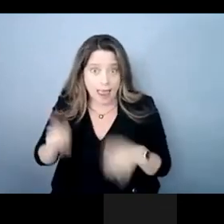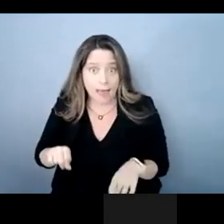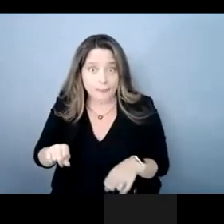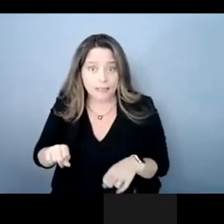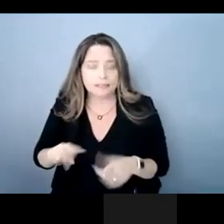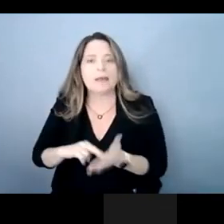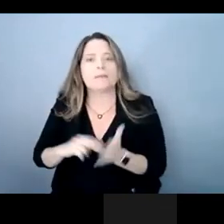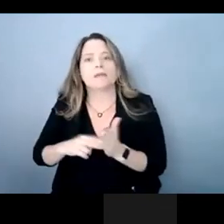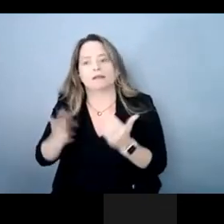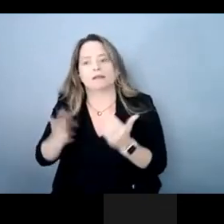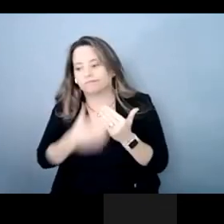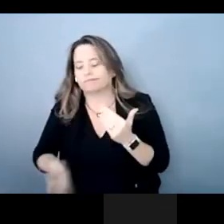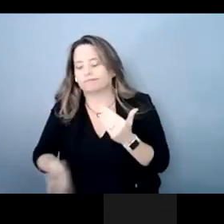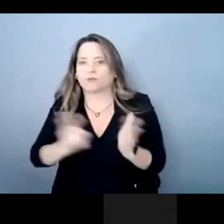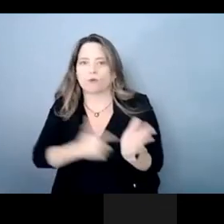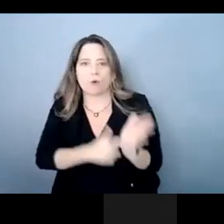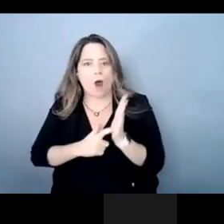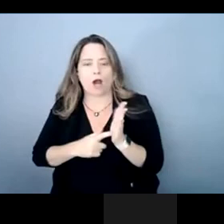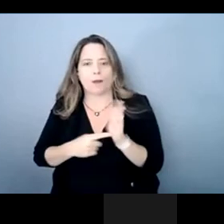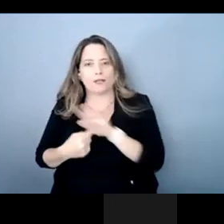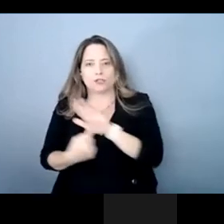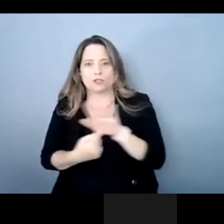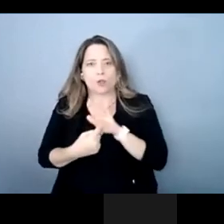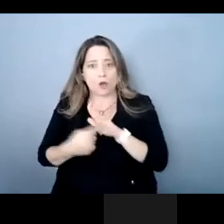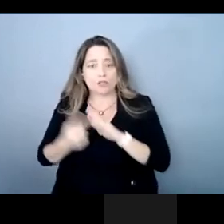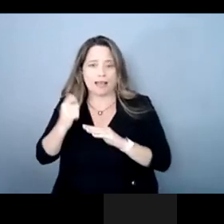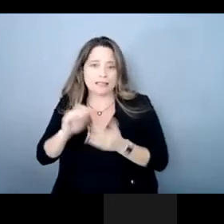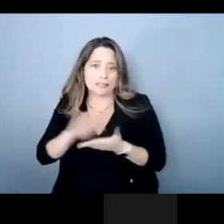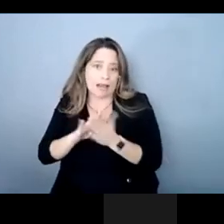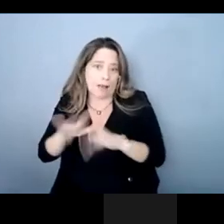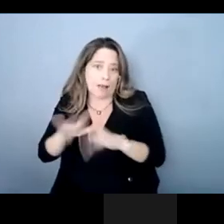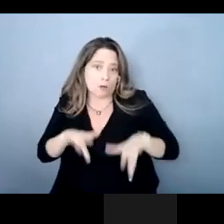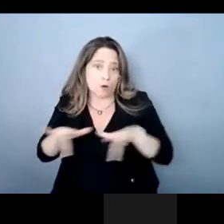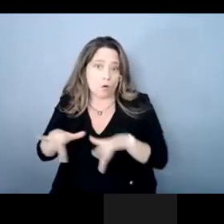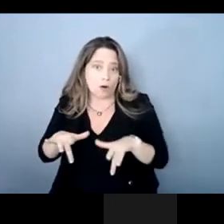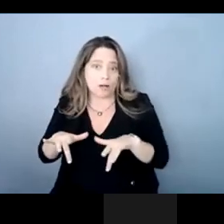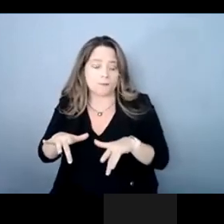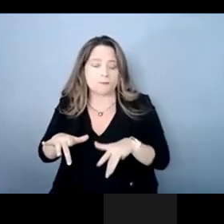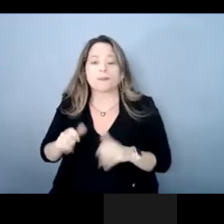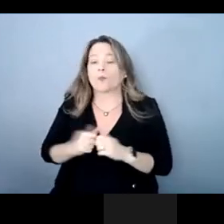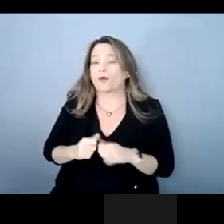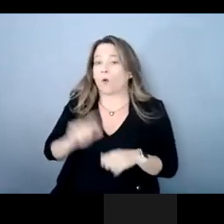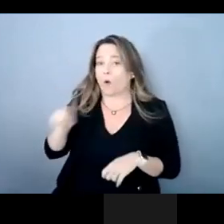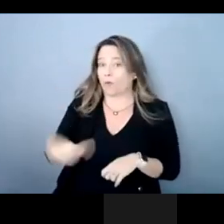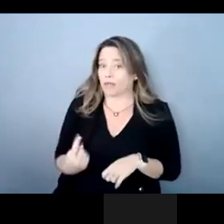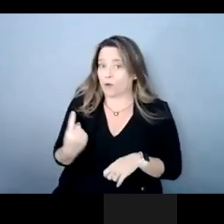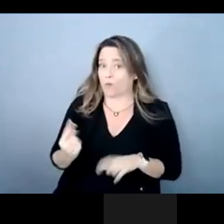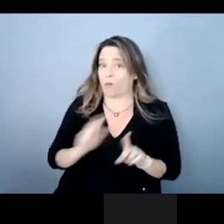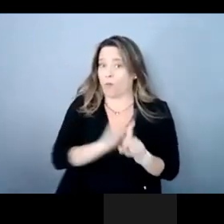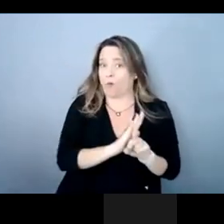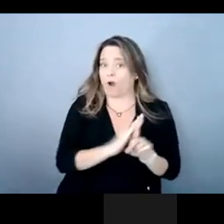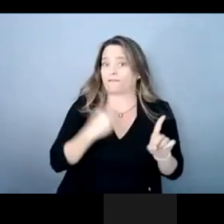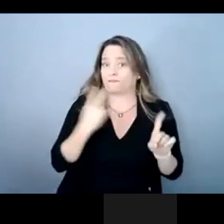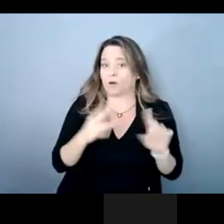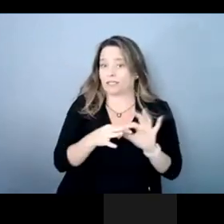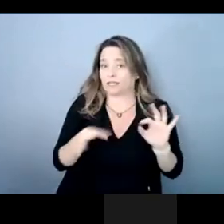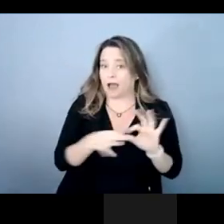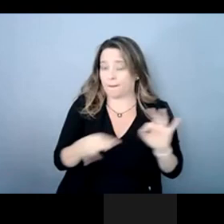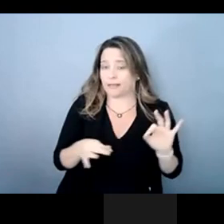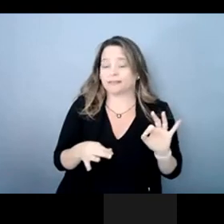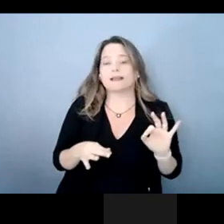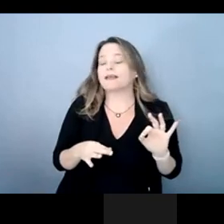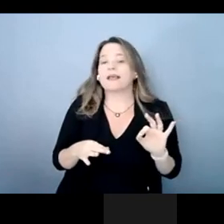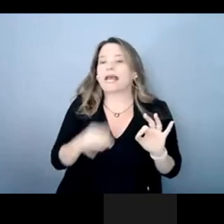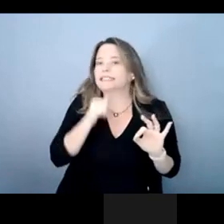because then it's effectively a recording arguably with one side of a transcript it's not a recording because there's no audio component